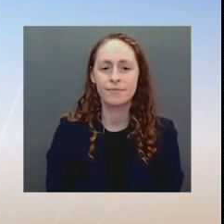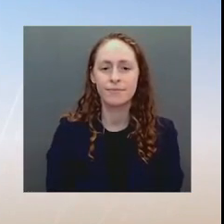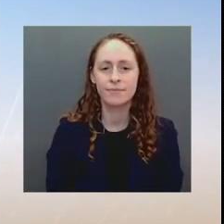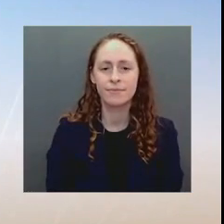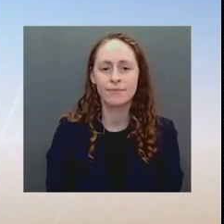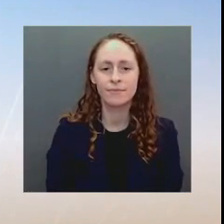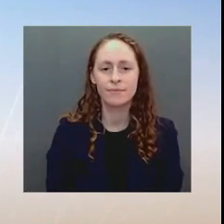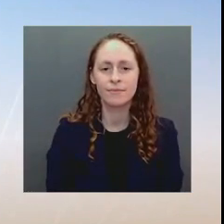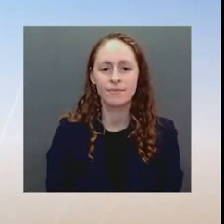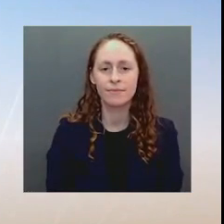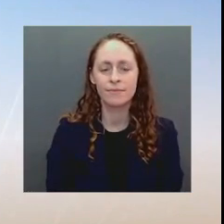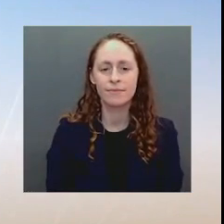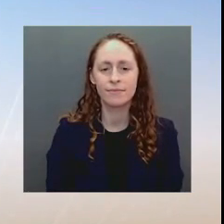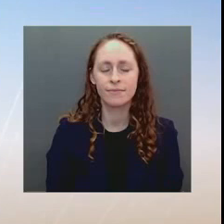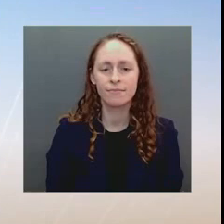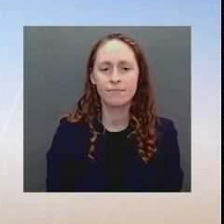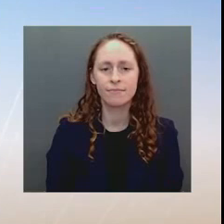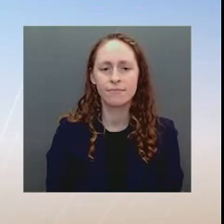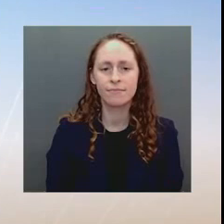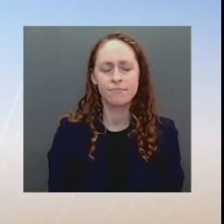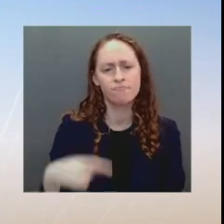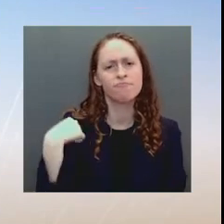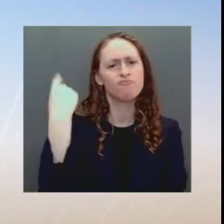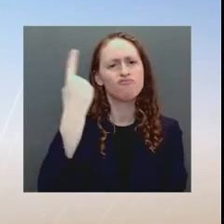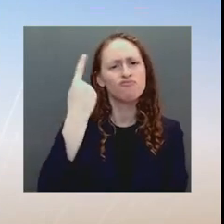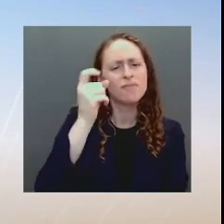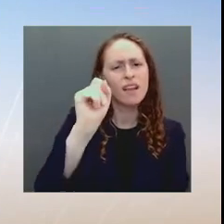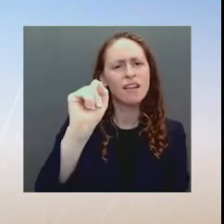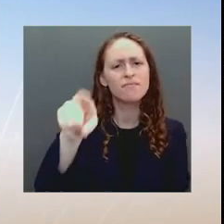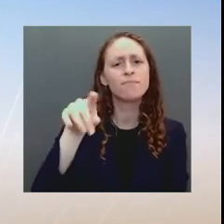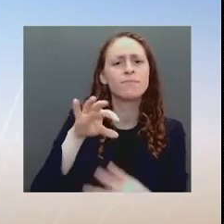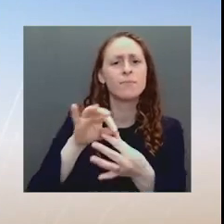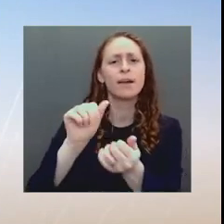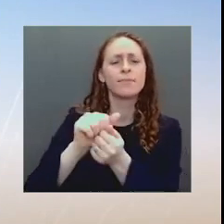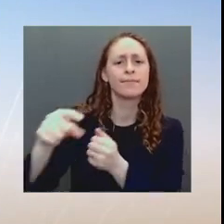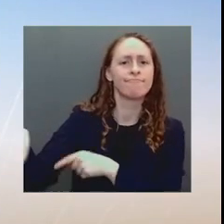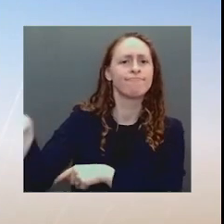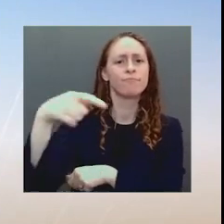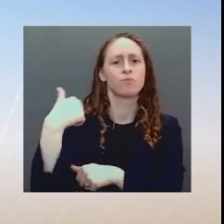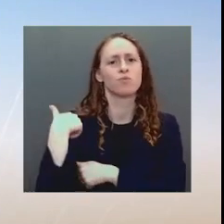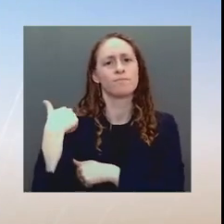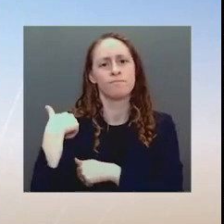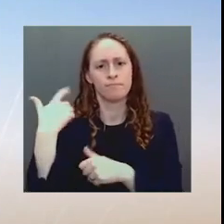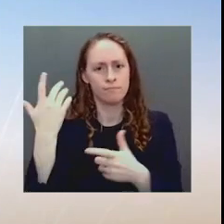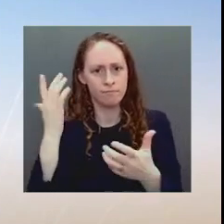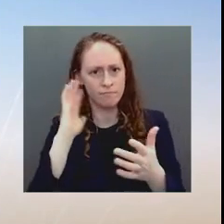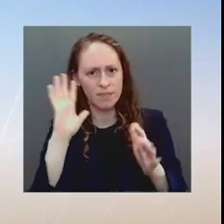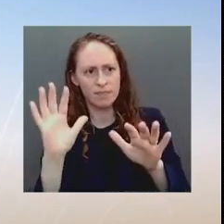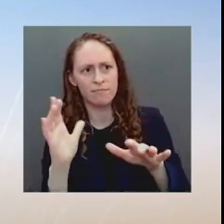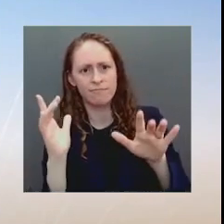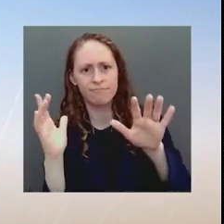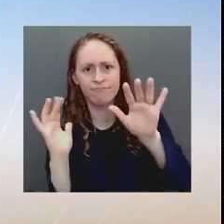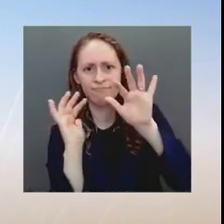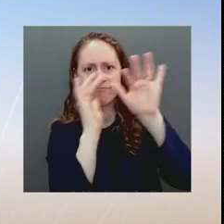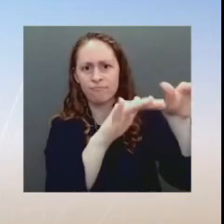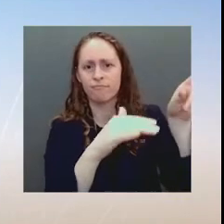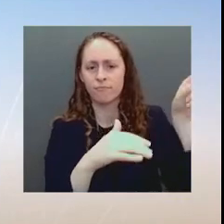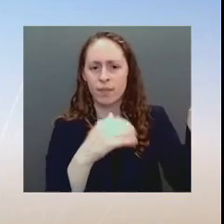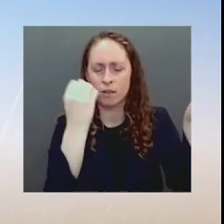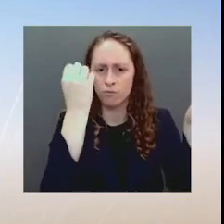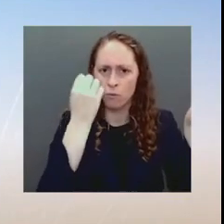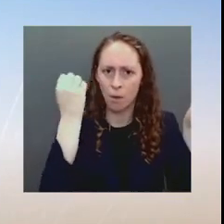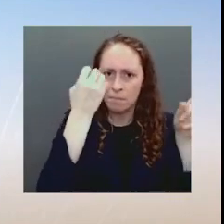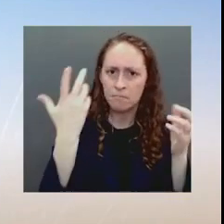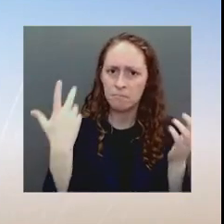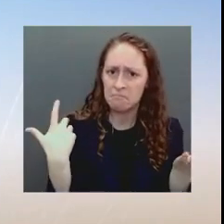think about the situation with Whoopi Goldberg the other day who came out and she was ostracized for her comments made about the Holocaust.